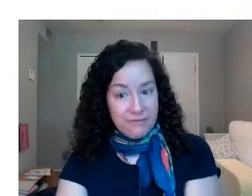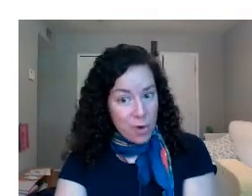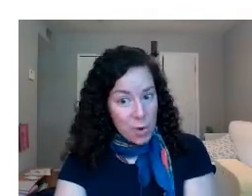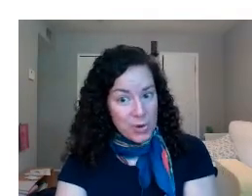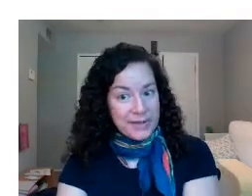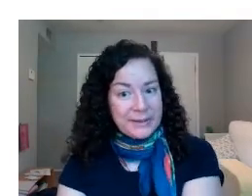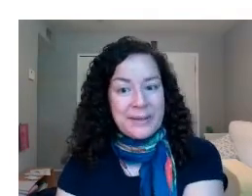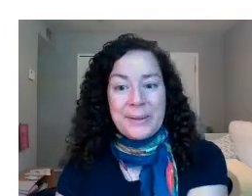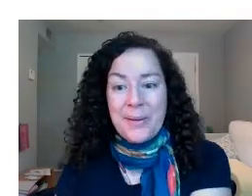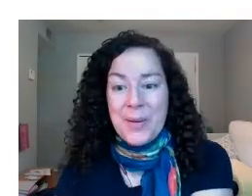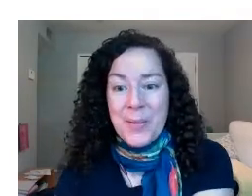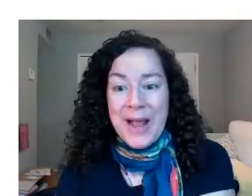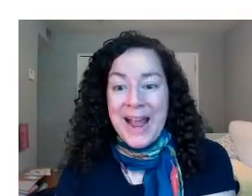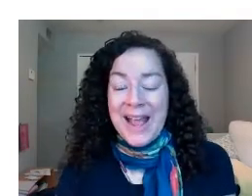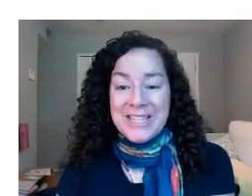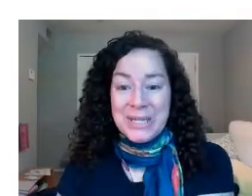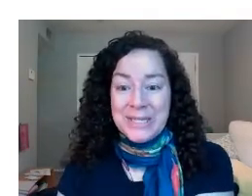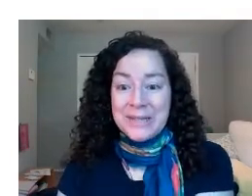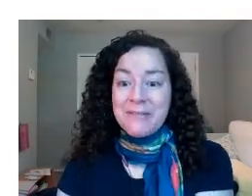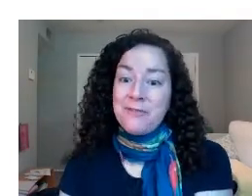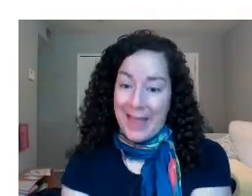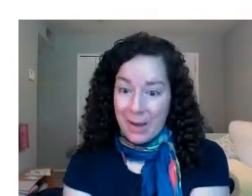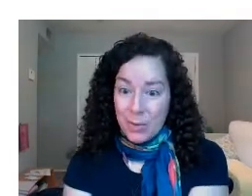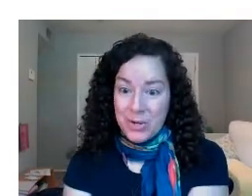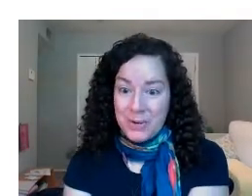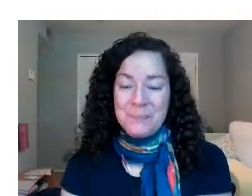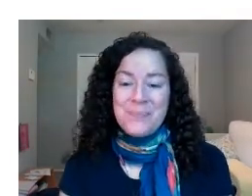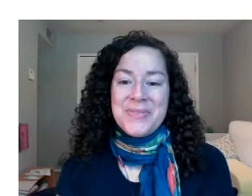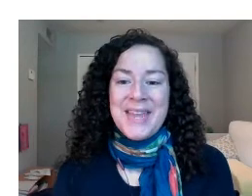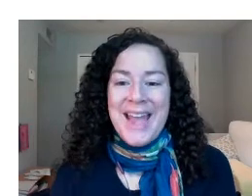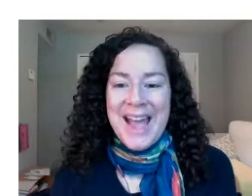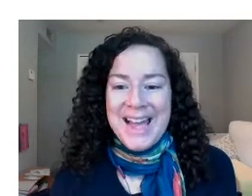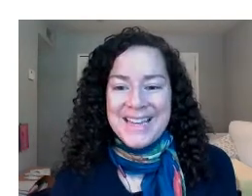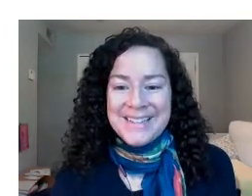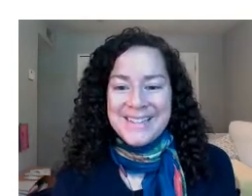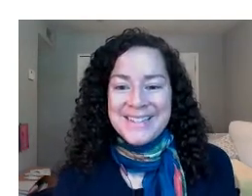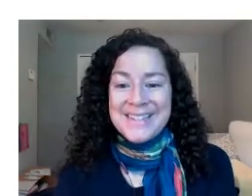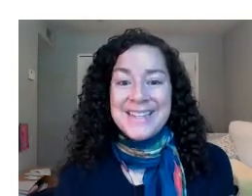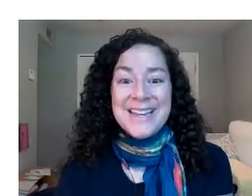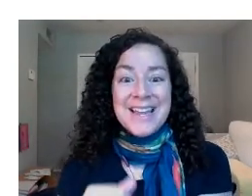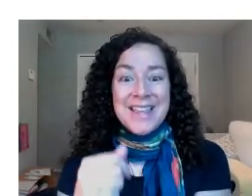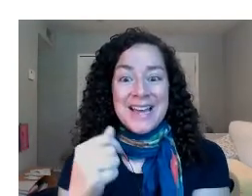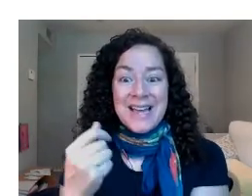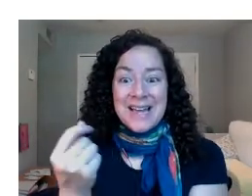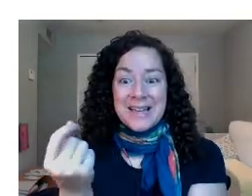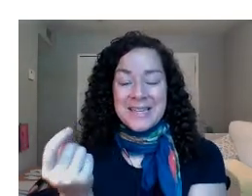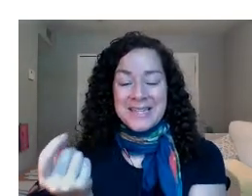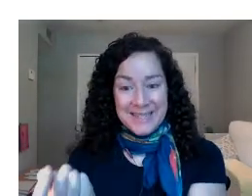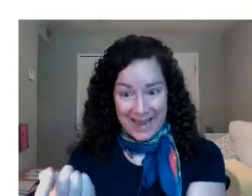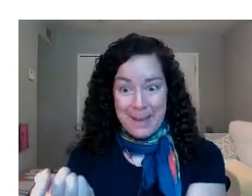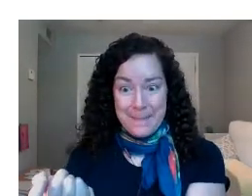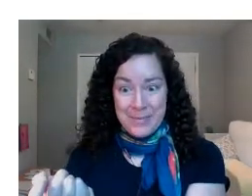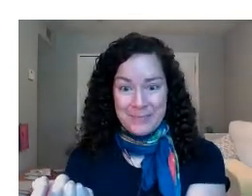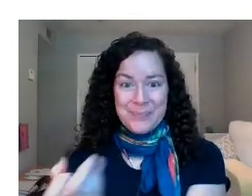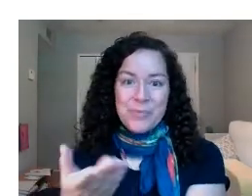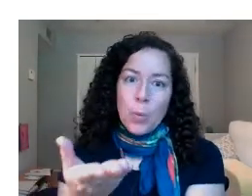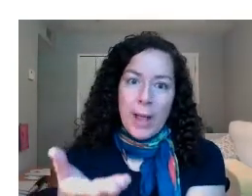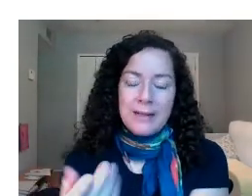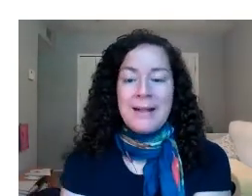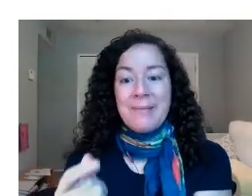And of course, so just as a flower has a stem,